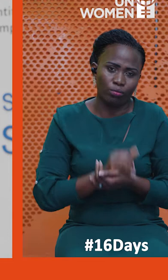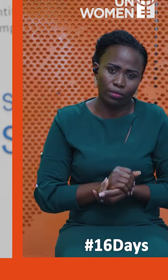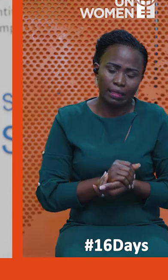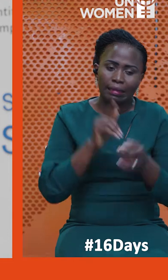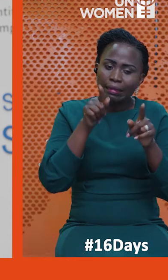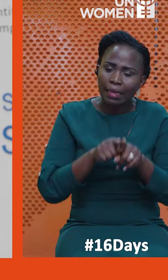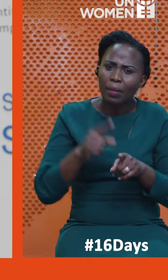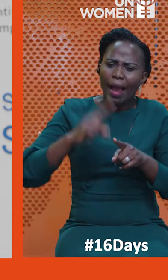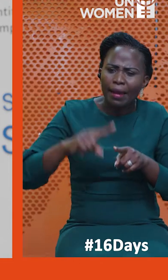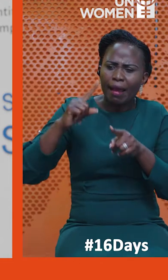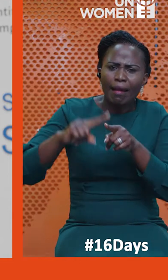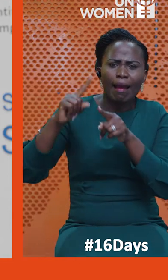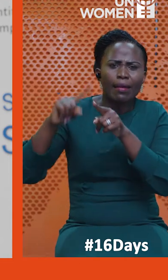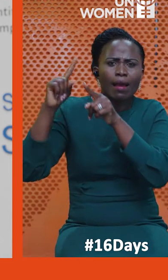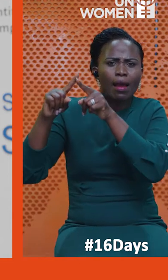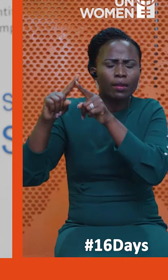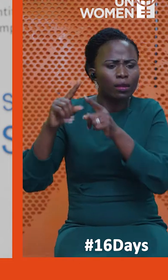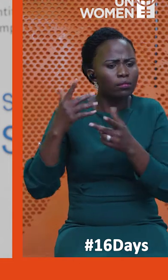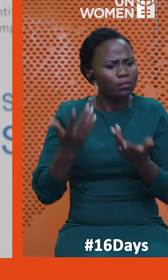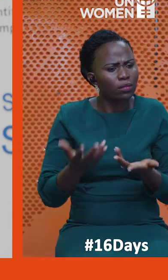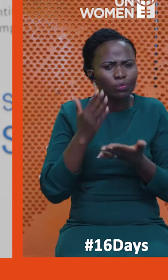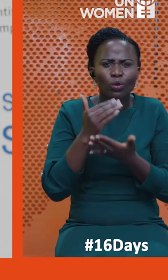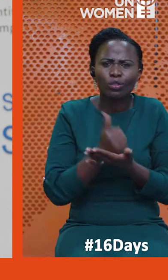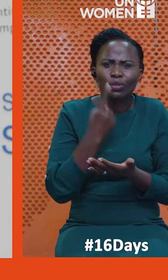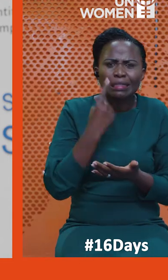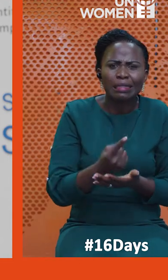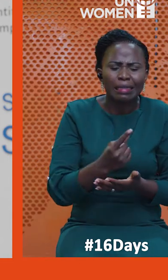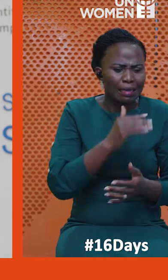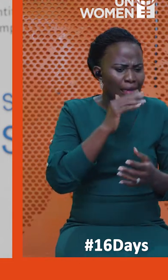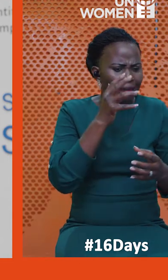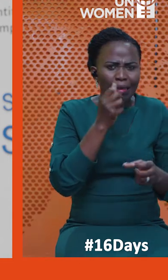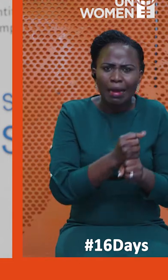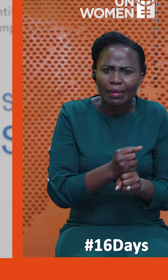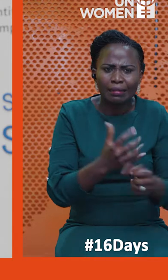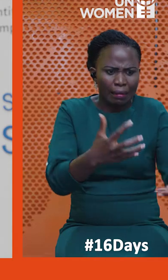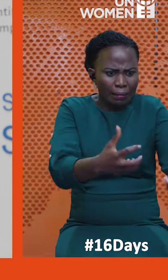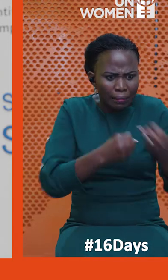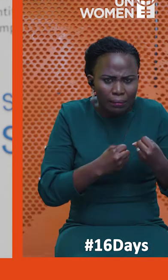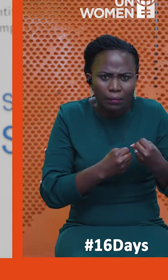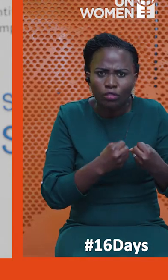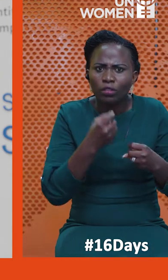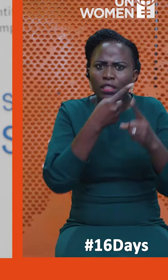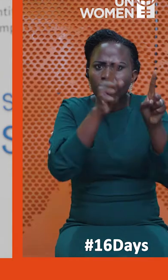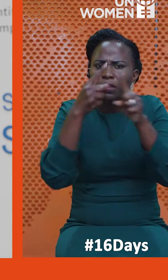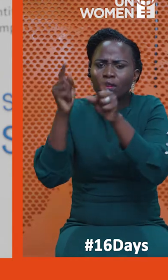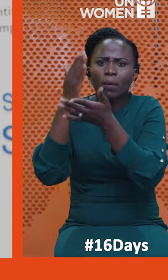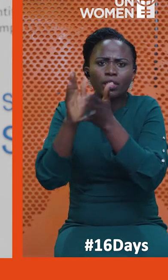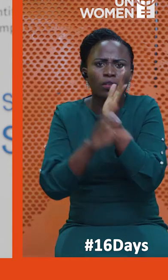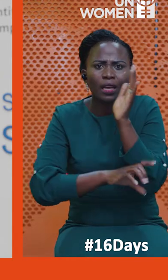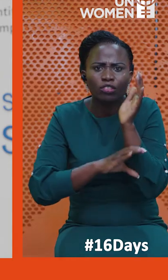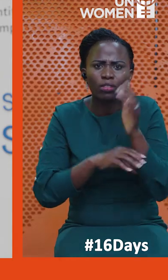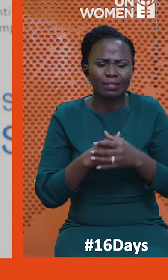and actually is increasing in number because we are seeing the trafficking of girls from different parts of the country,